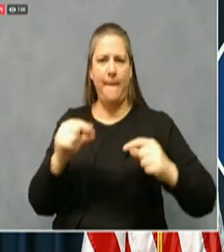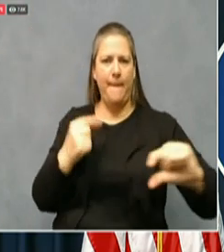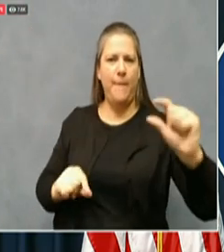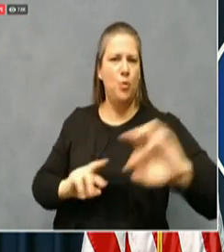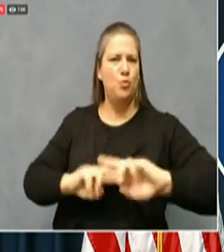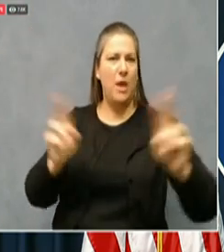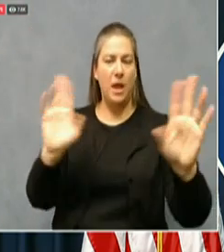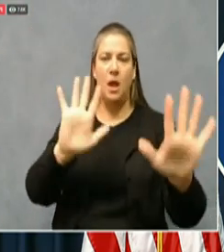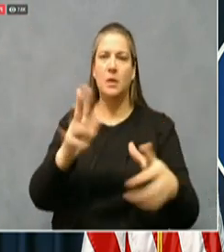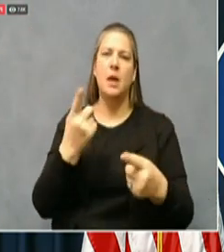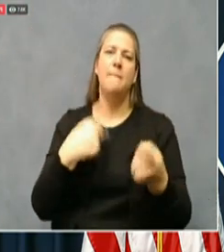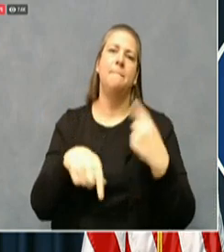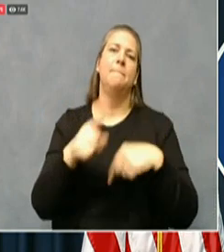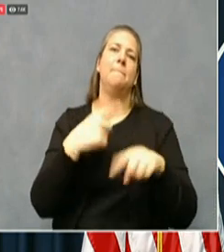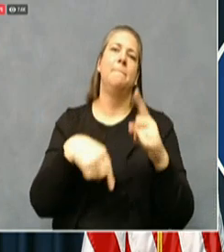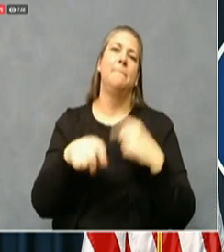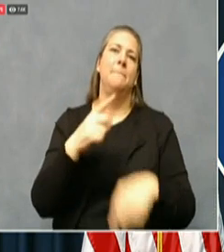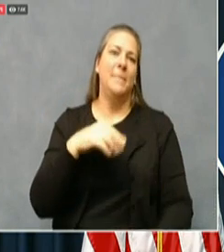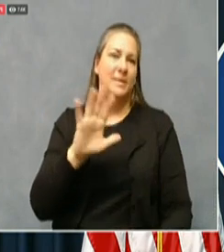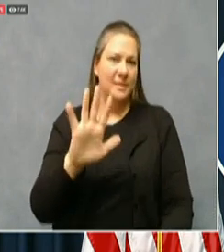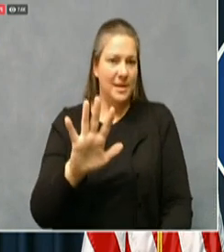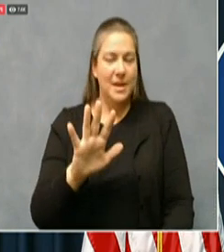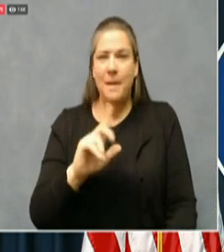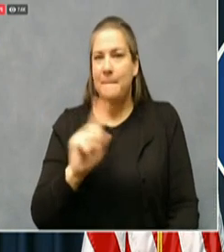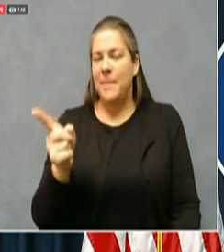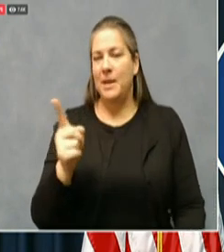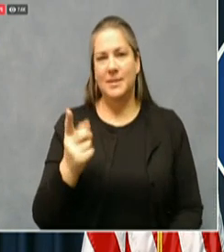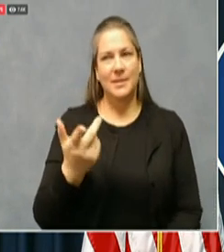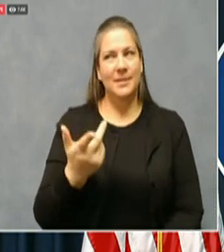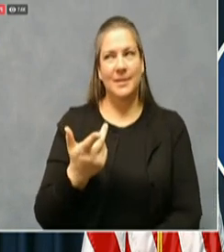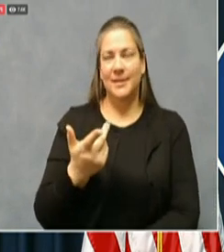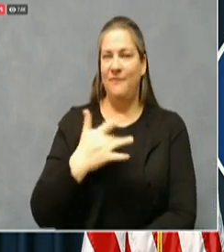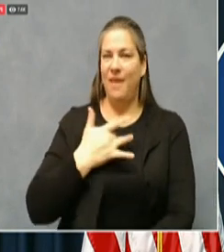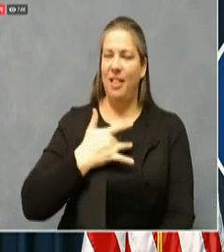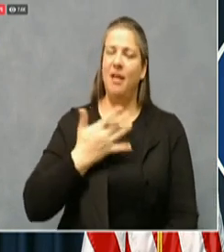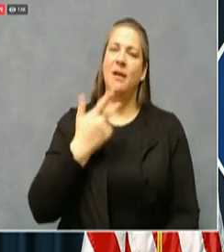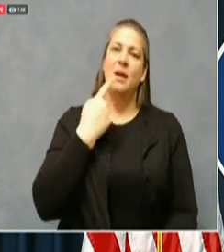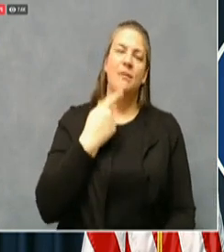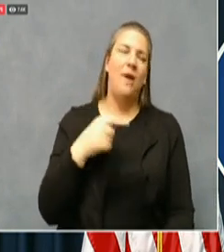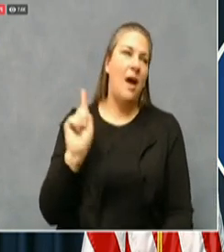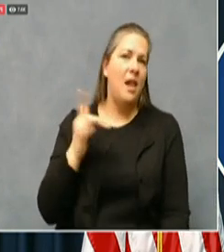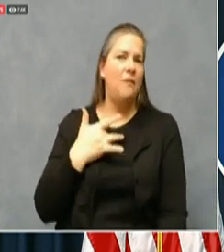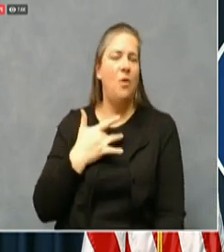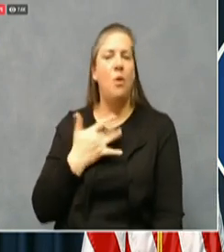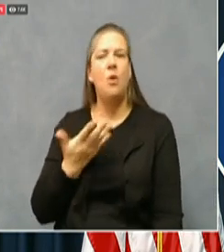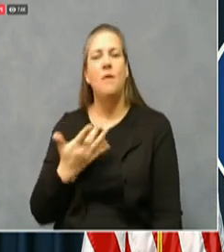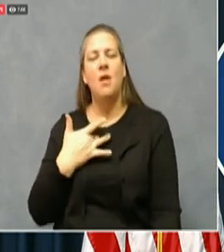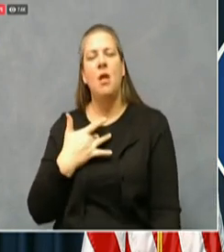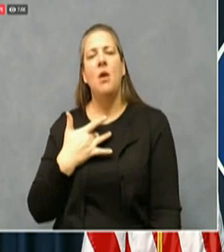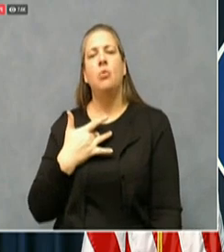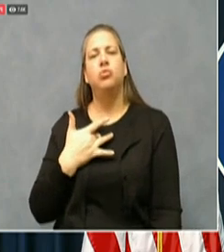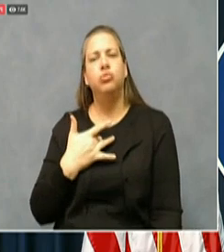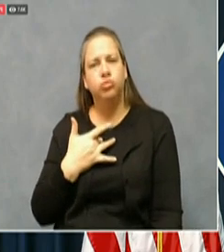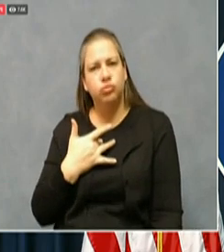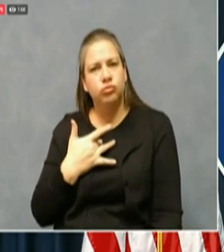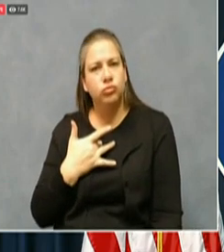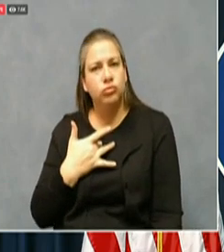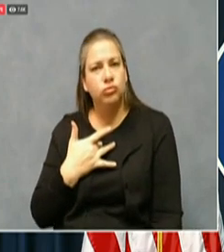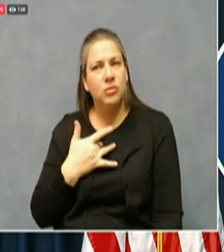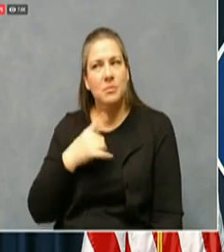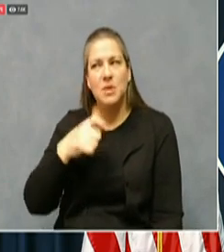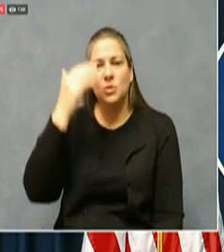just got a little bit brighter. And again, it all depends on the number of vaccines, how effective they are and